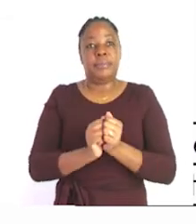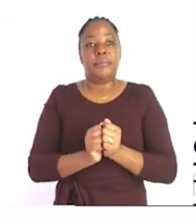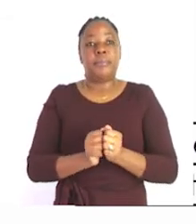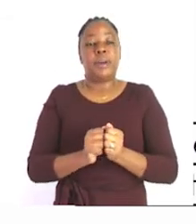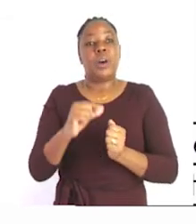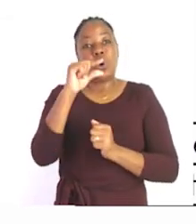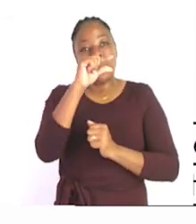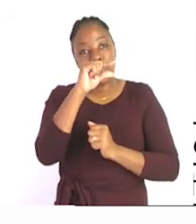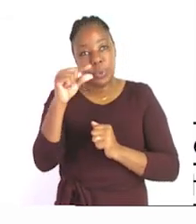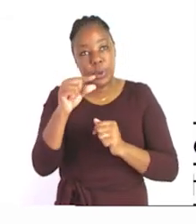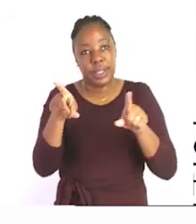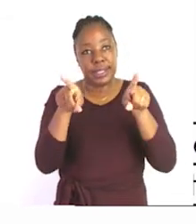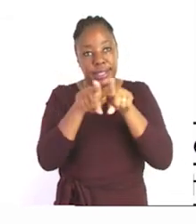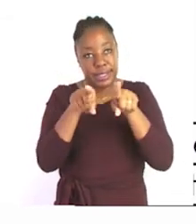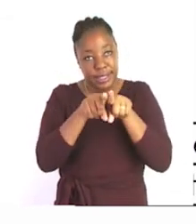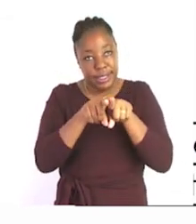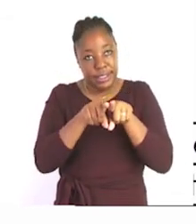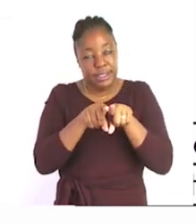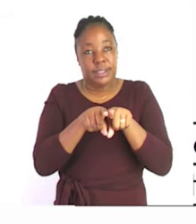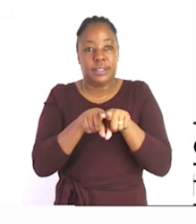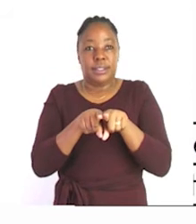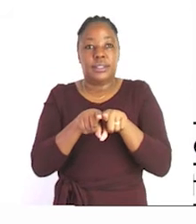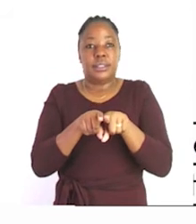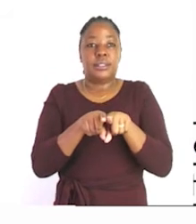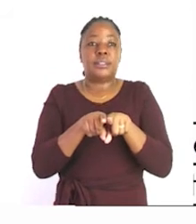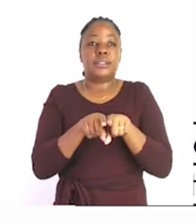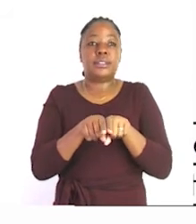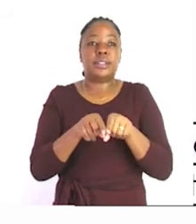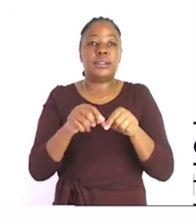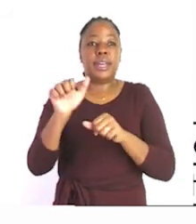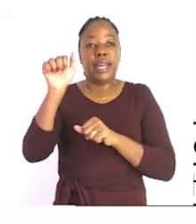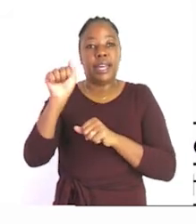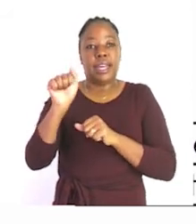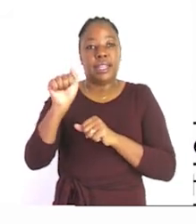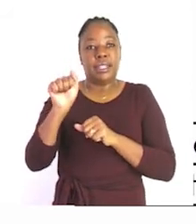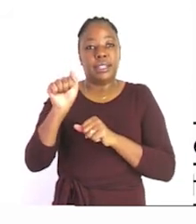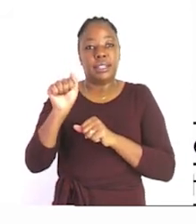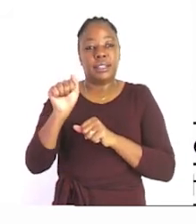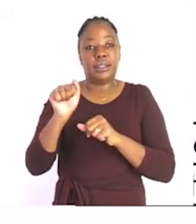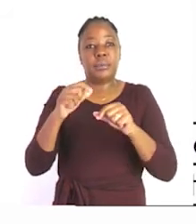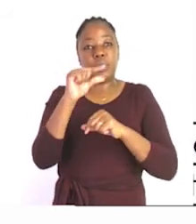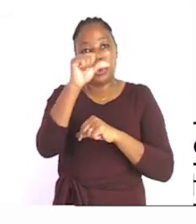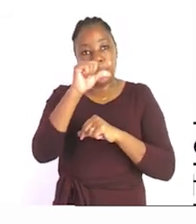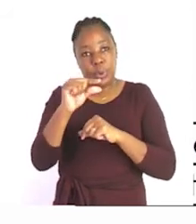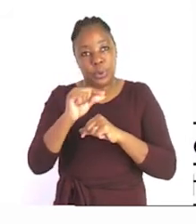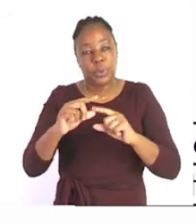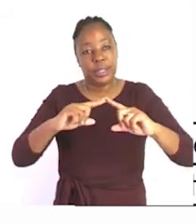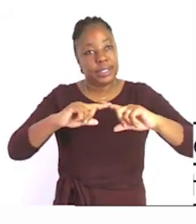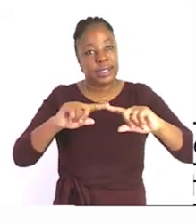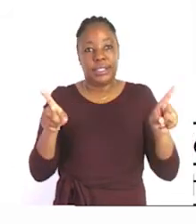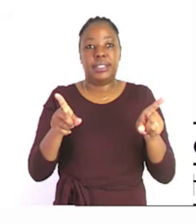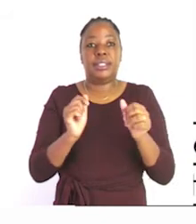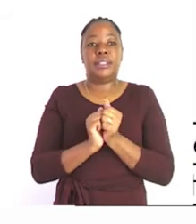same meaning to its word and an antonym means opposite from